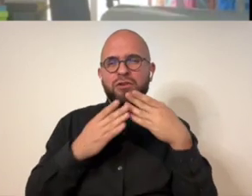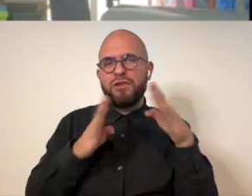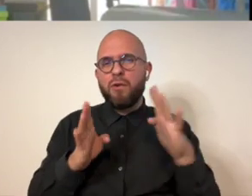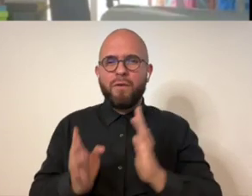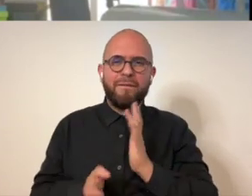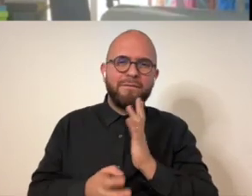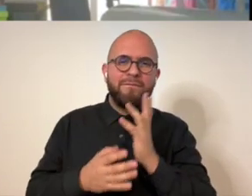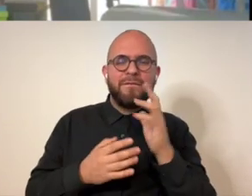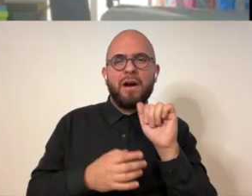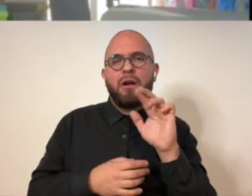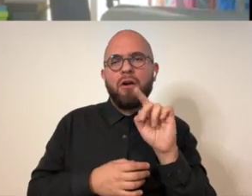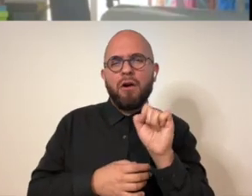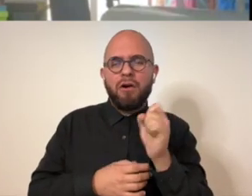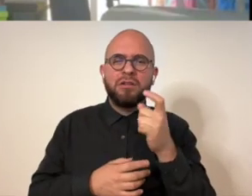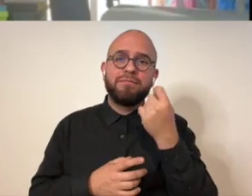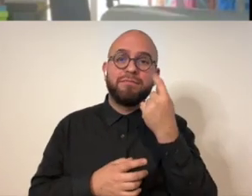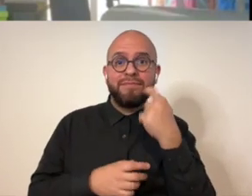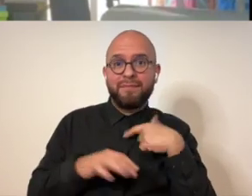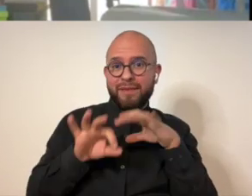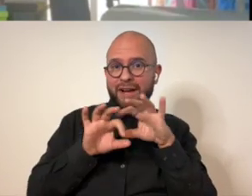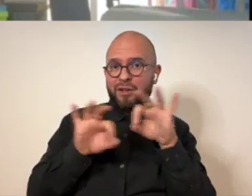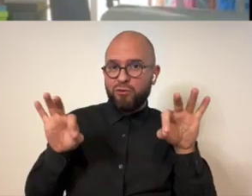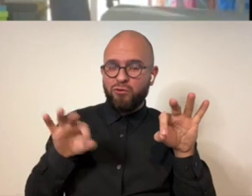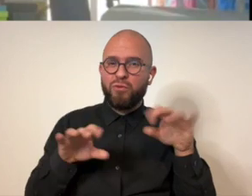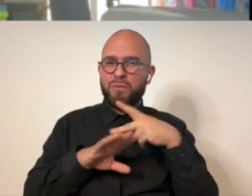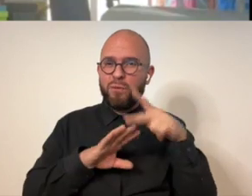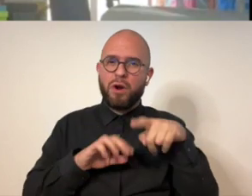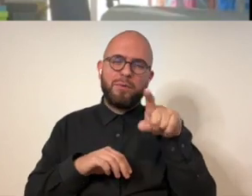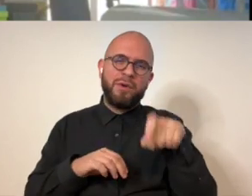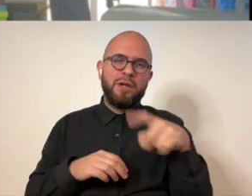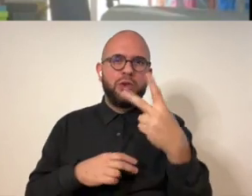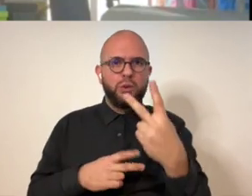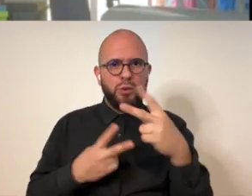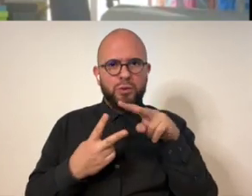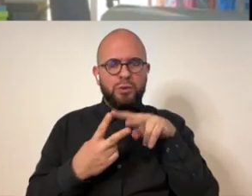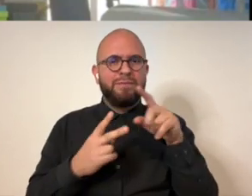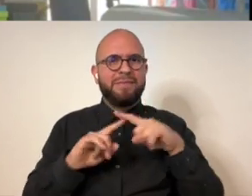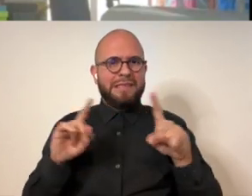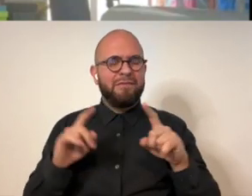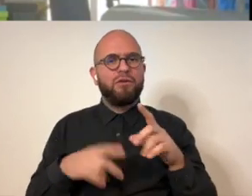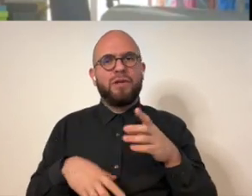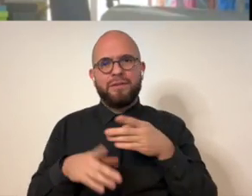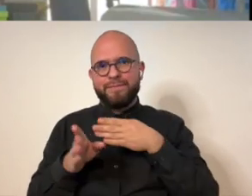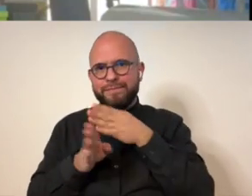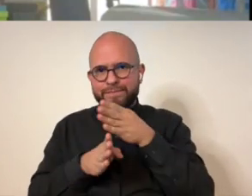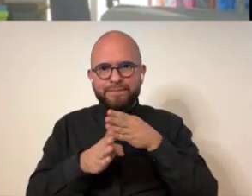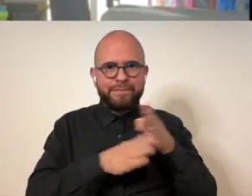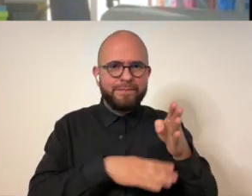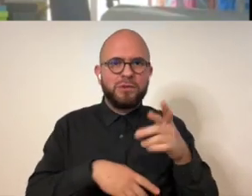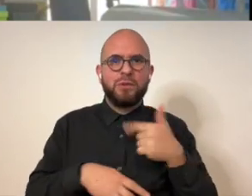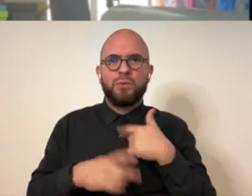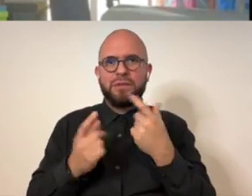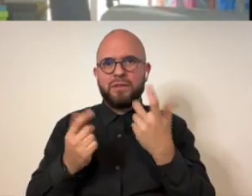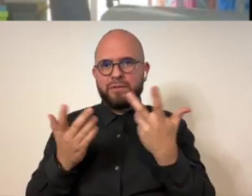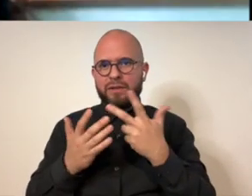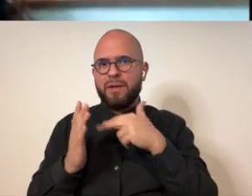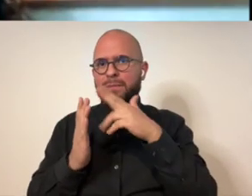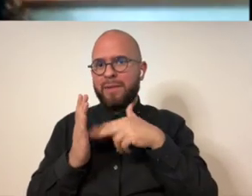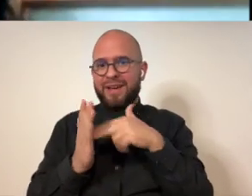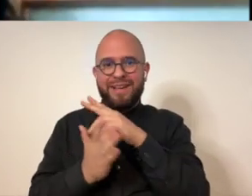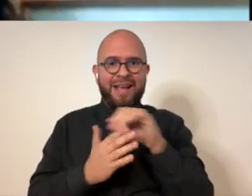in general fine arts which in my degree program they have you do two different disciplines